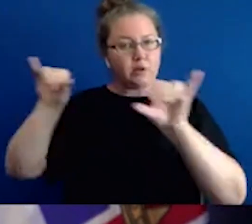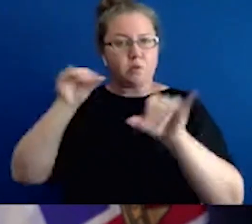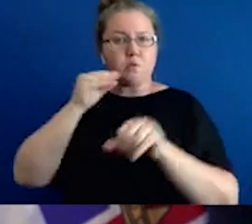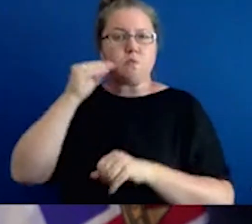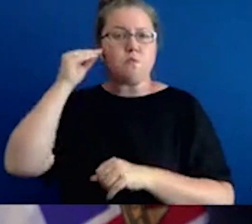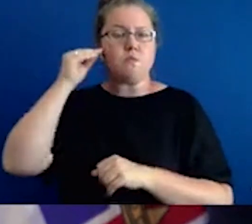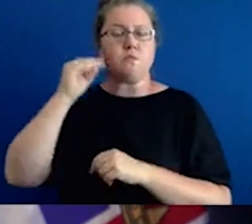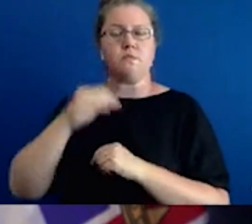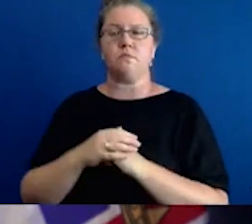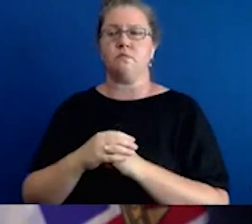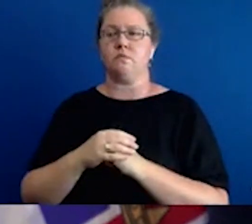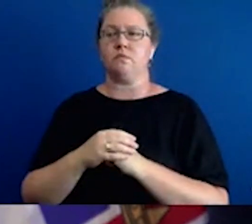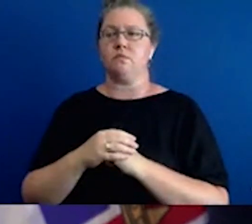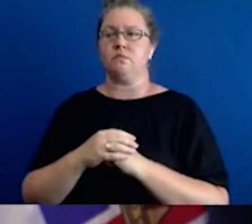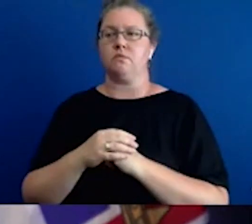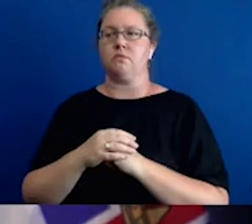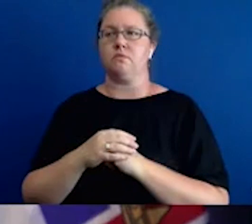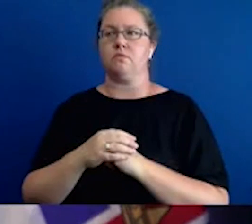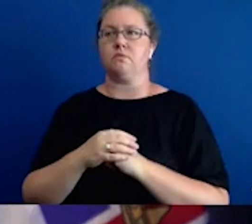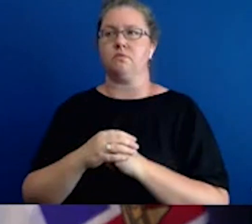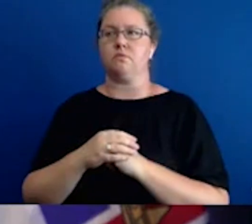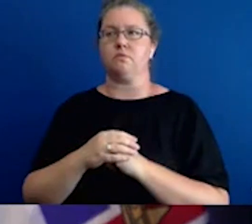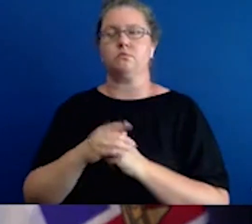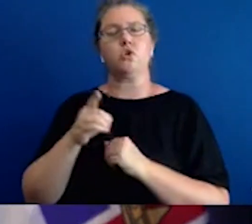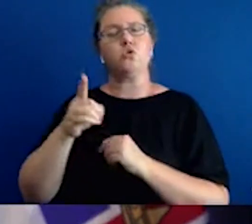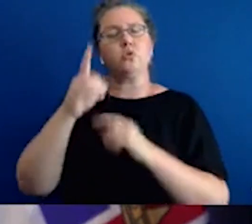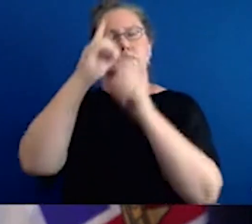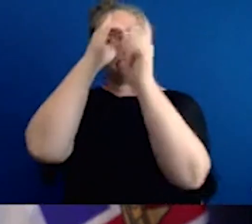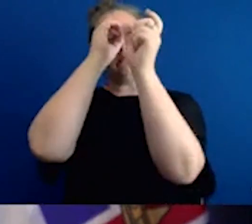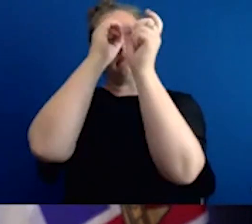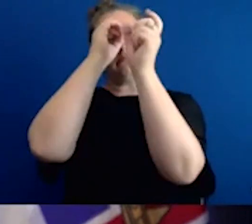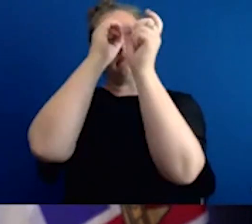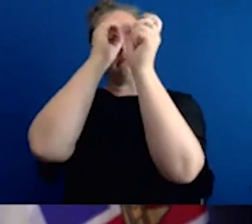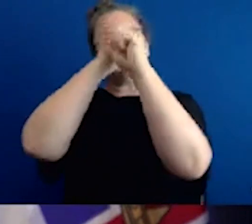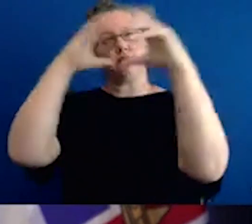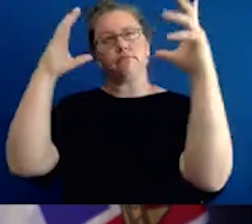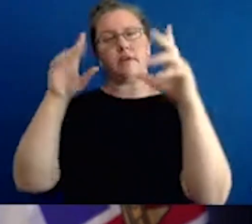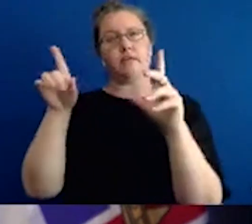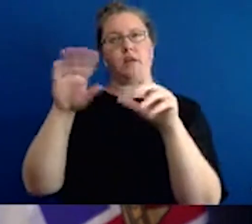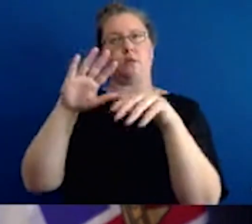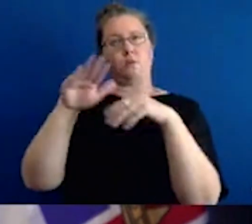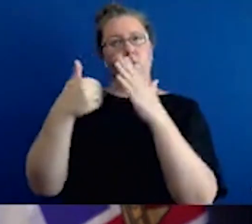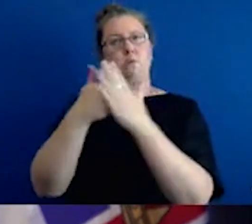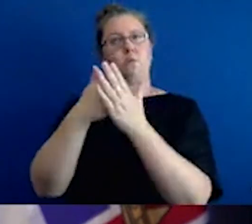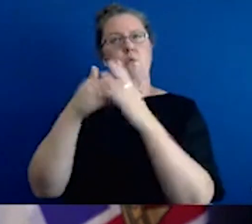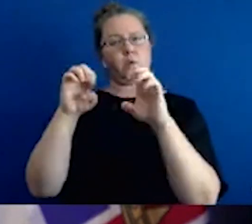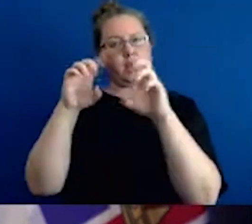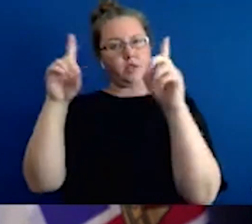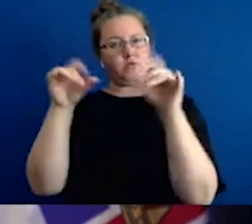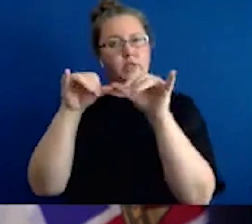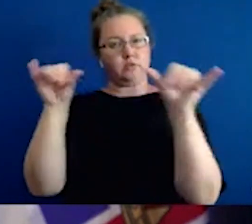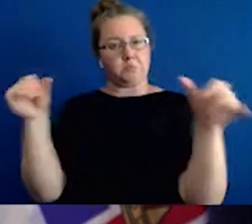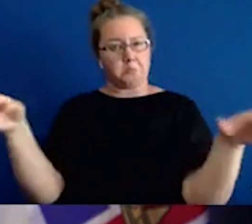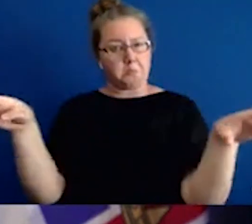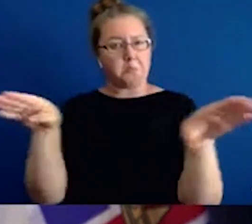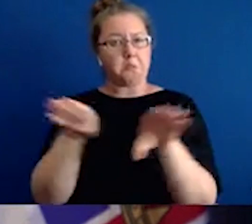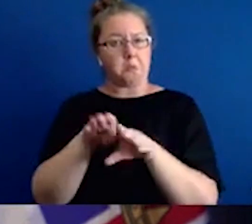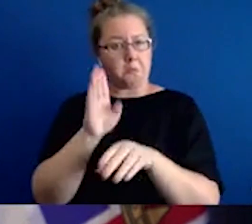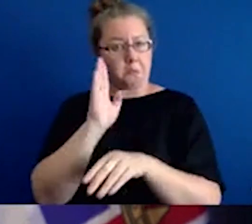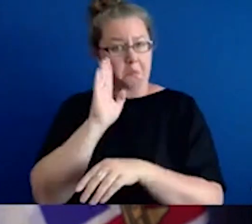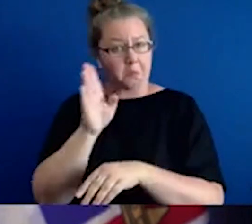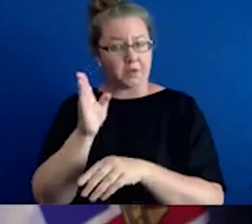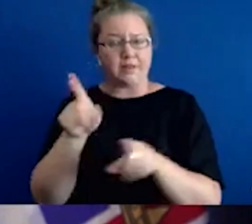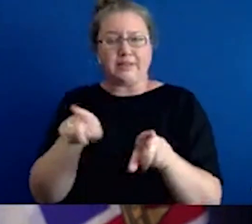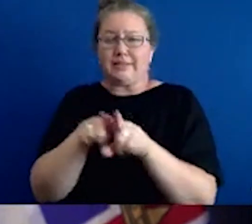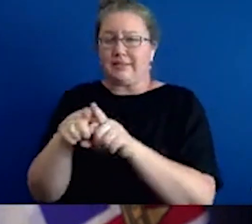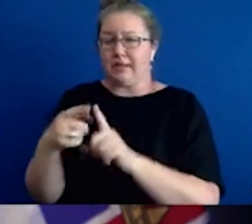may be required to isolate, and in the worst case scenario, is there something in your mind that would lead to the system having to